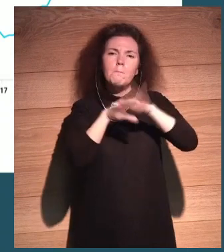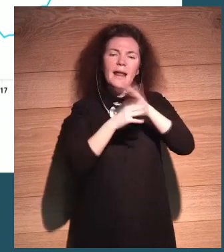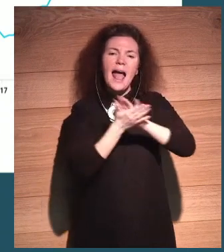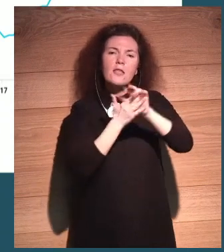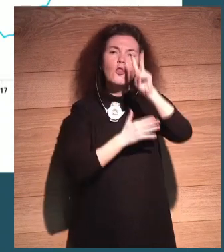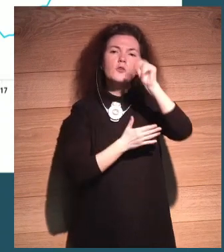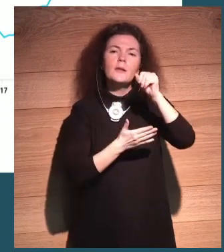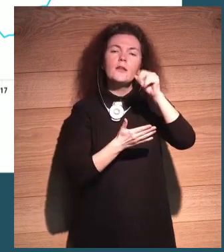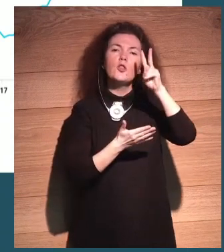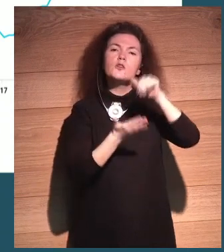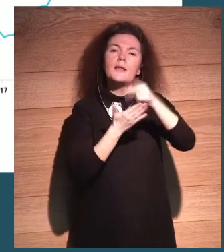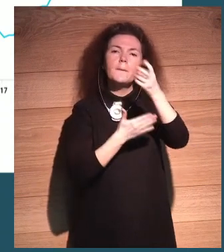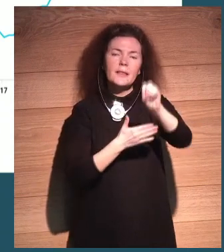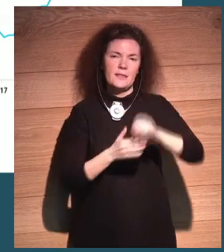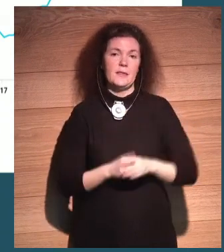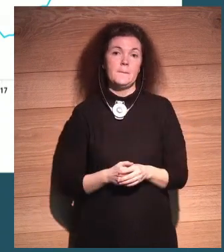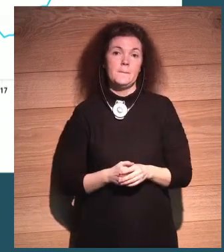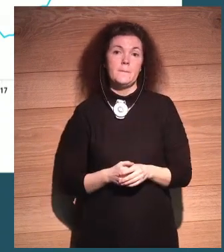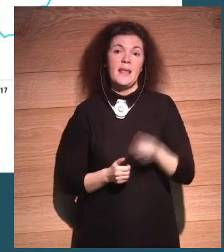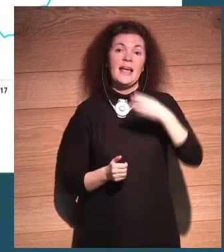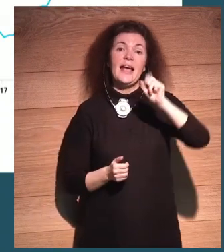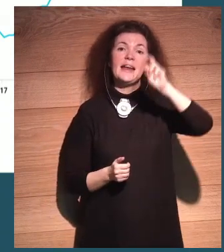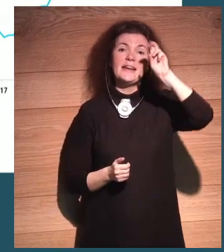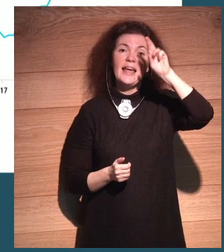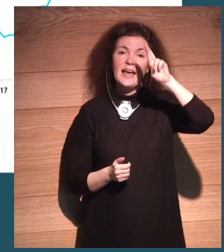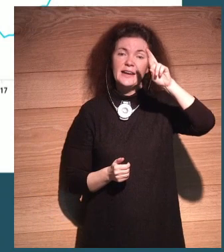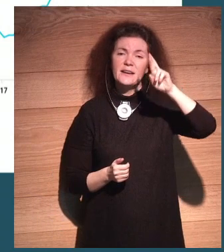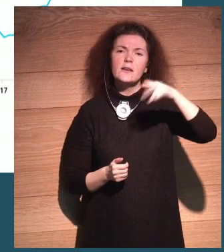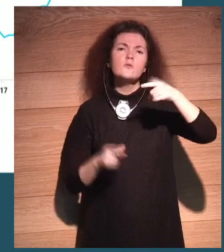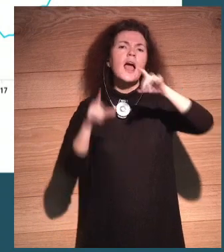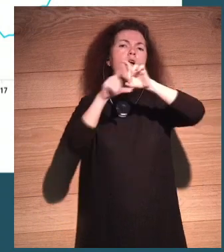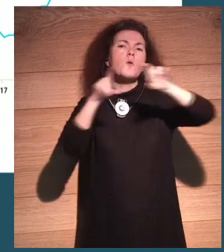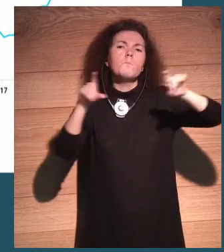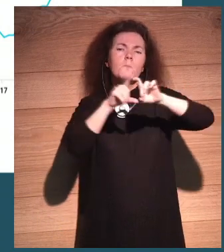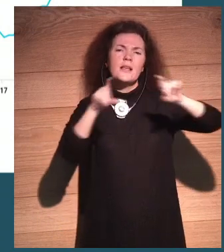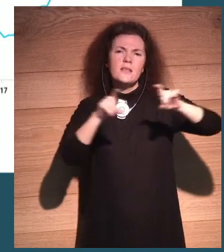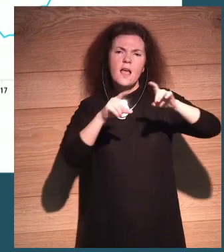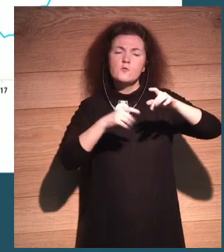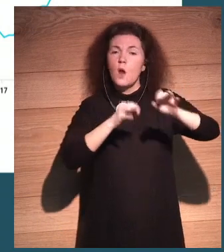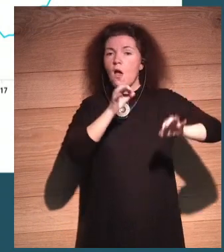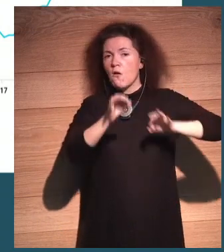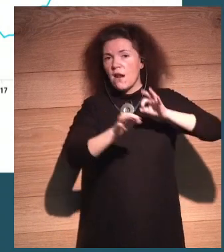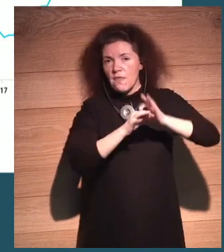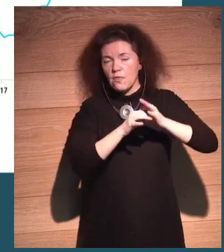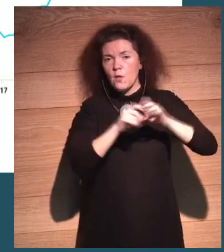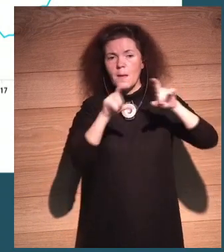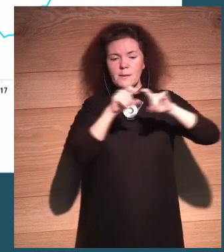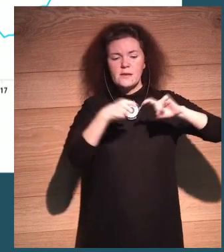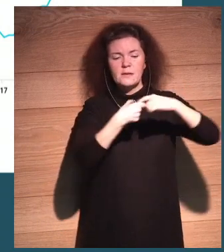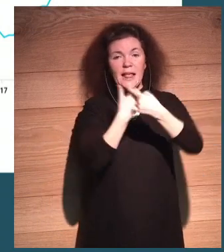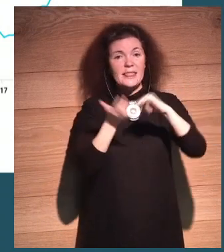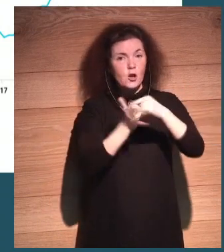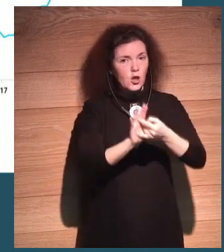funny, you know. Gardner is completely a tech company organization. It talks about techy things like virtual reality and